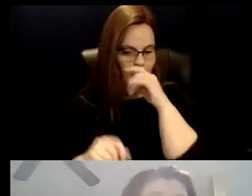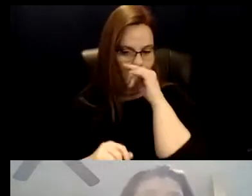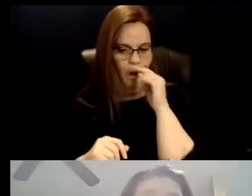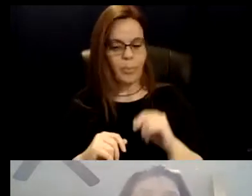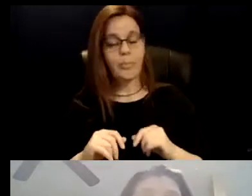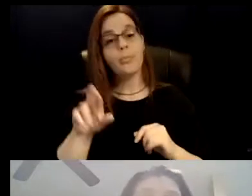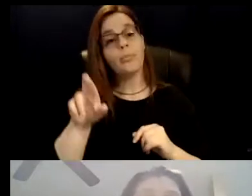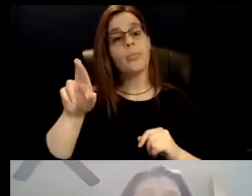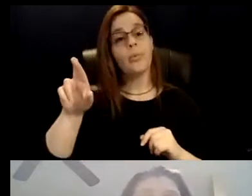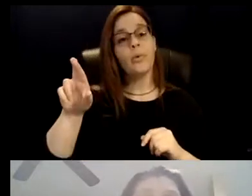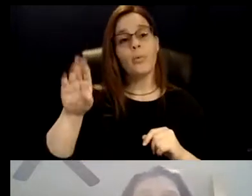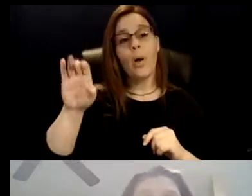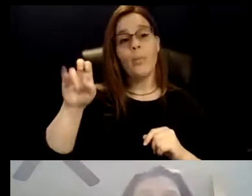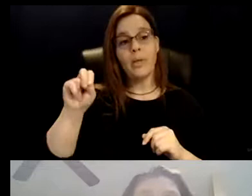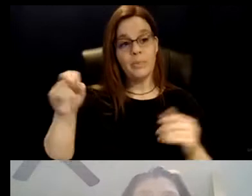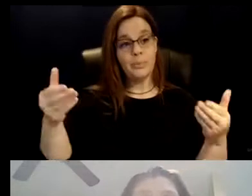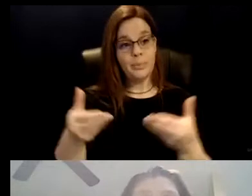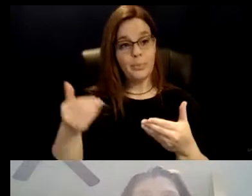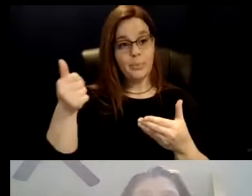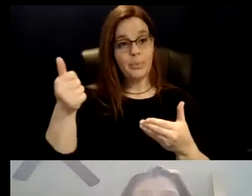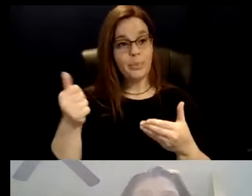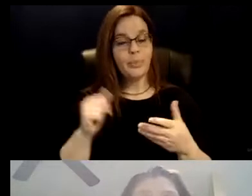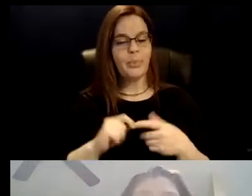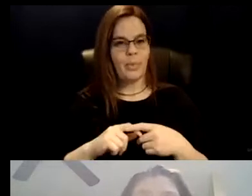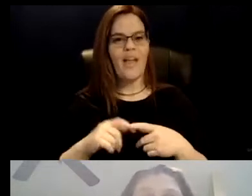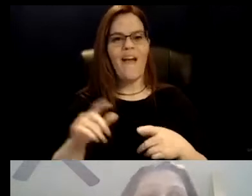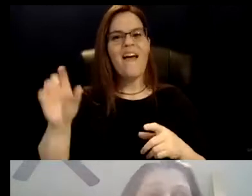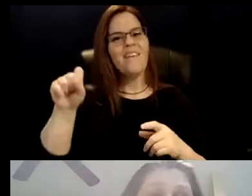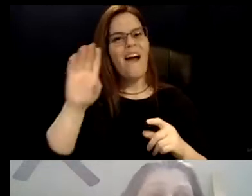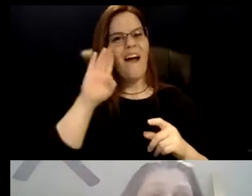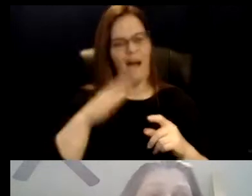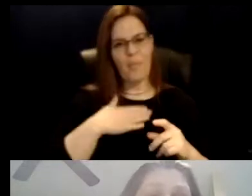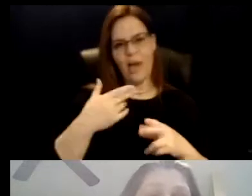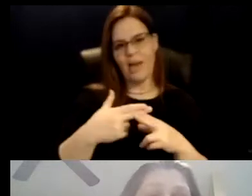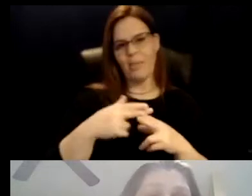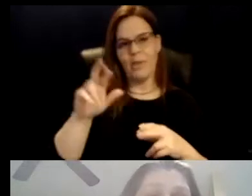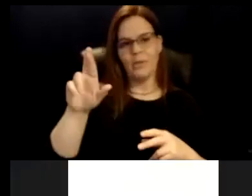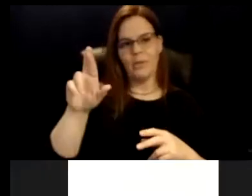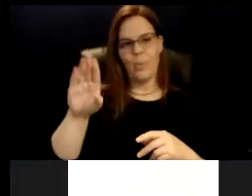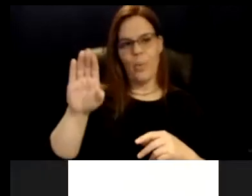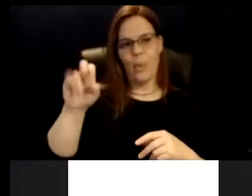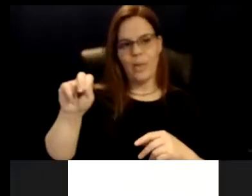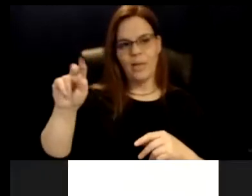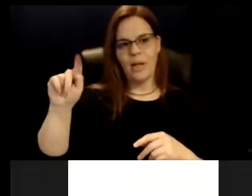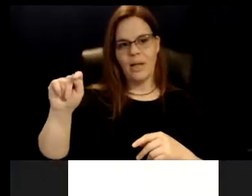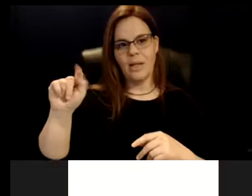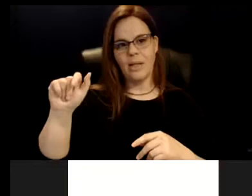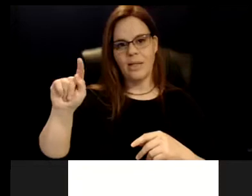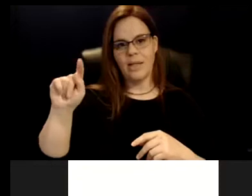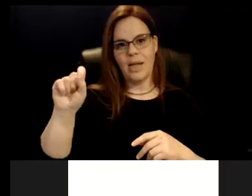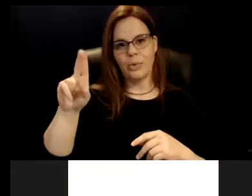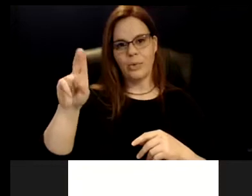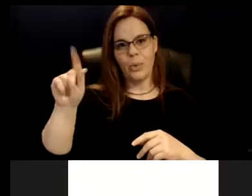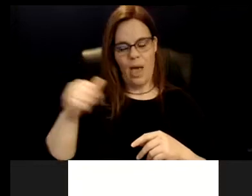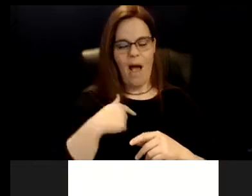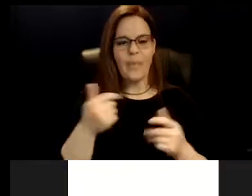Robin, would you like to introduce yourself? Yeah. Hi, my name is Robin Tatsuda. I'm the executive director at the ARC of